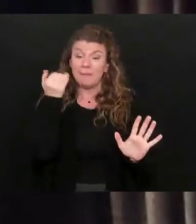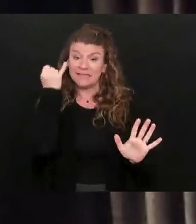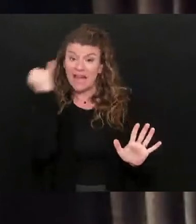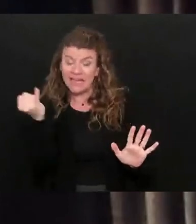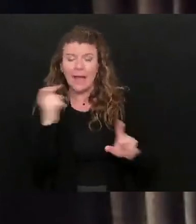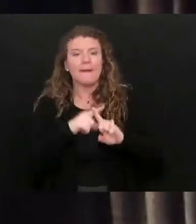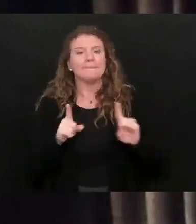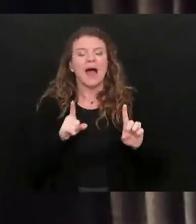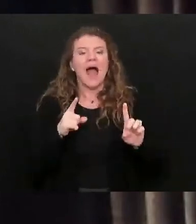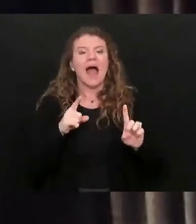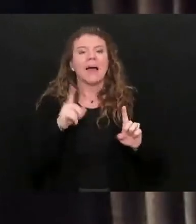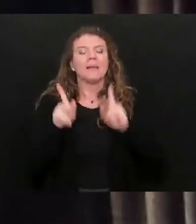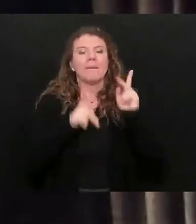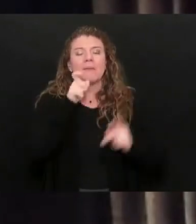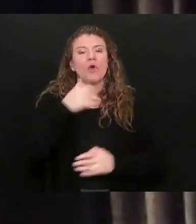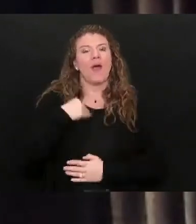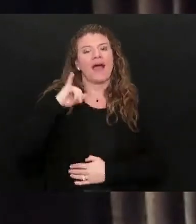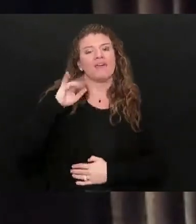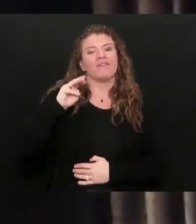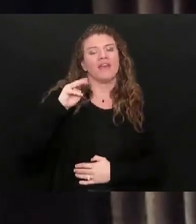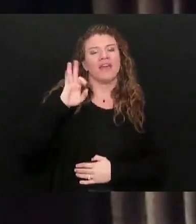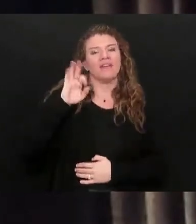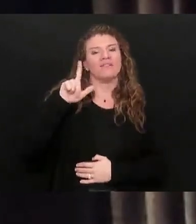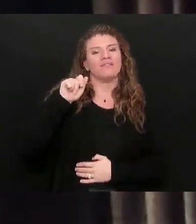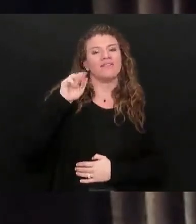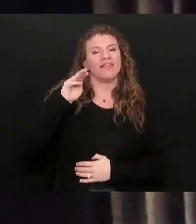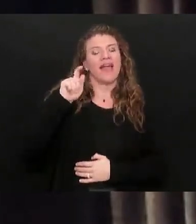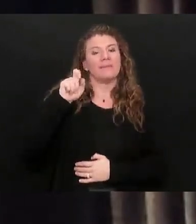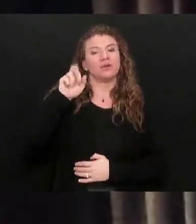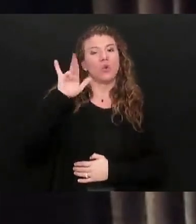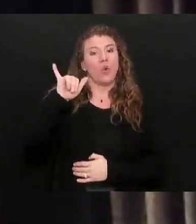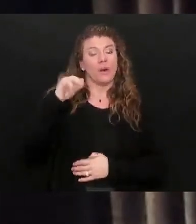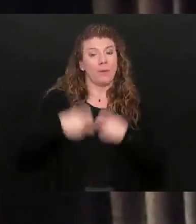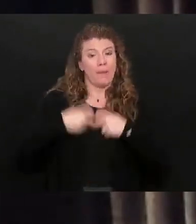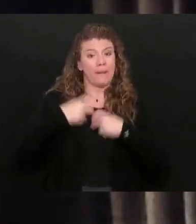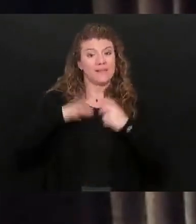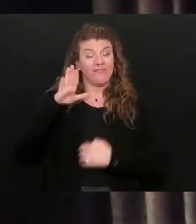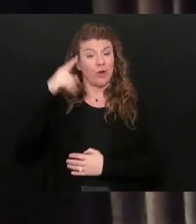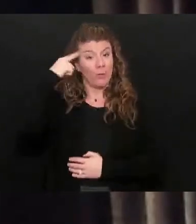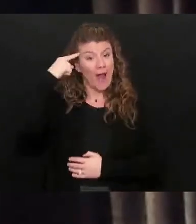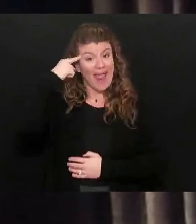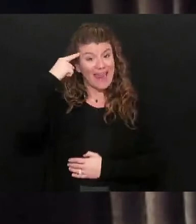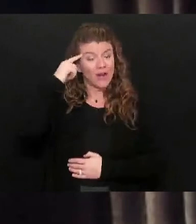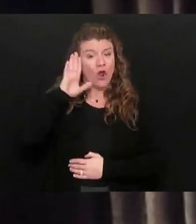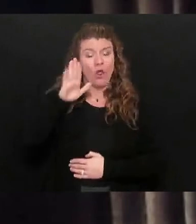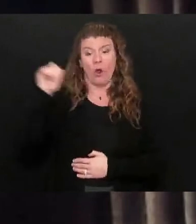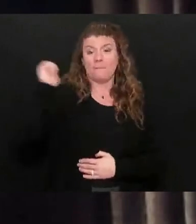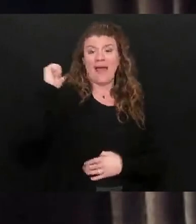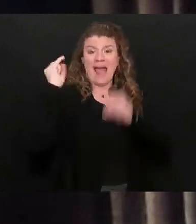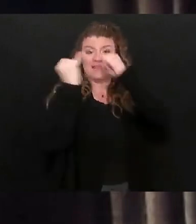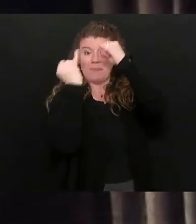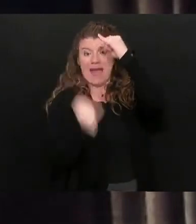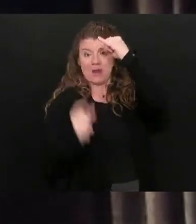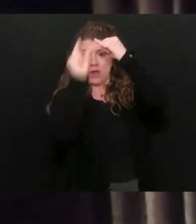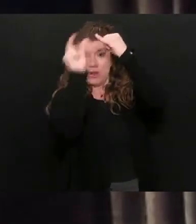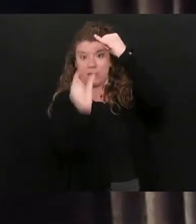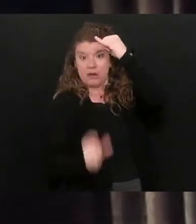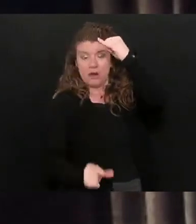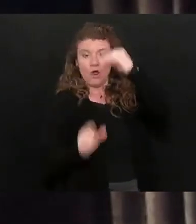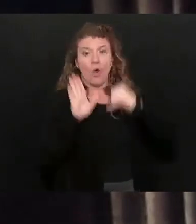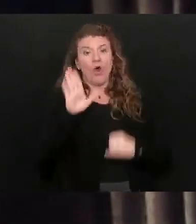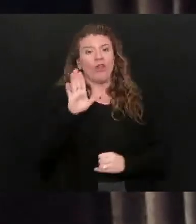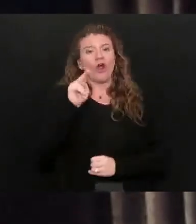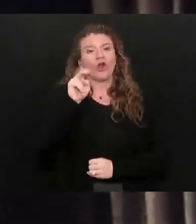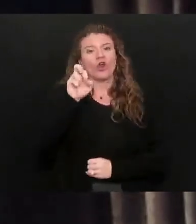people that are have inflammatory problems of their brain or their spinal cord or some of the nerves in their legs,